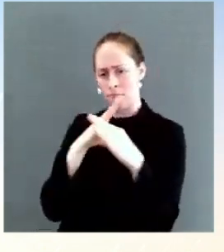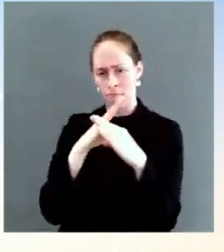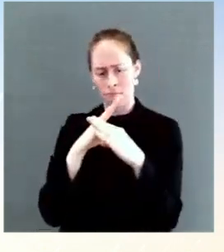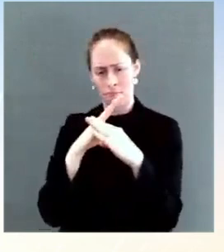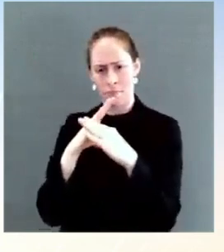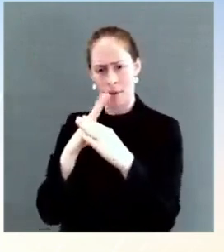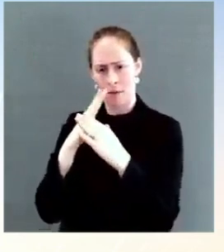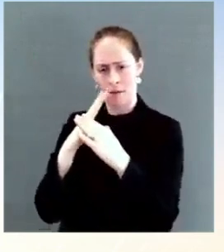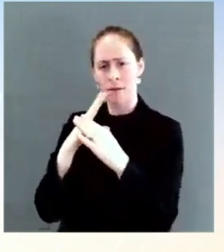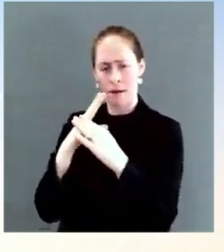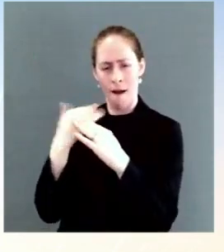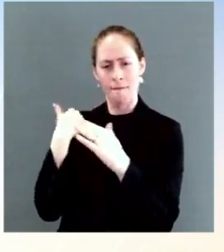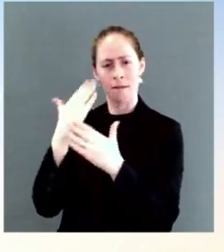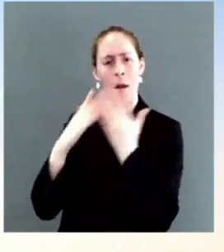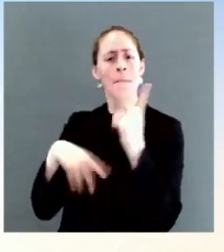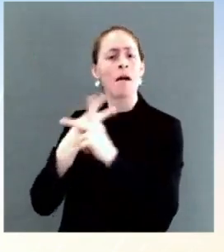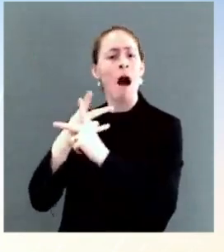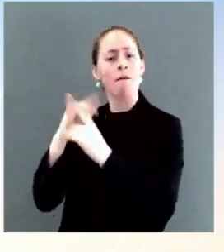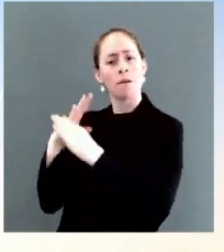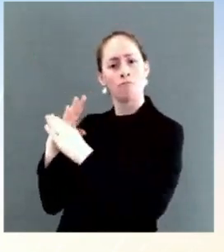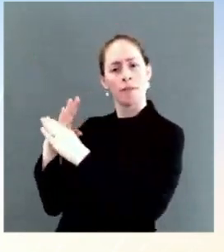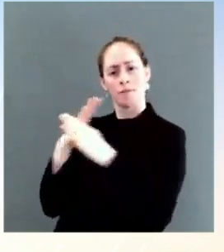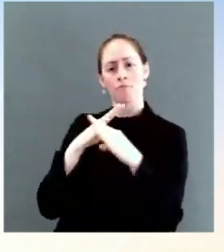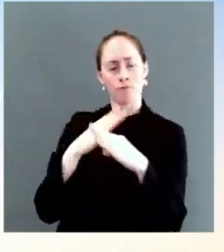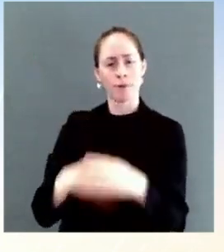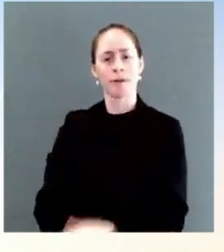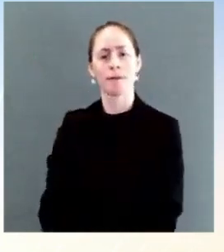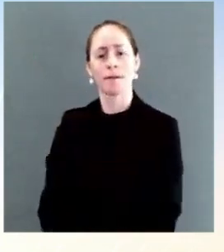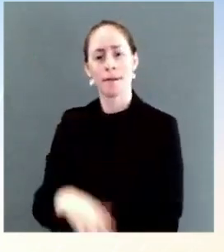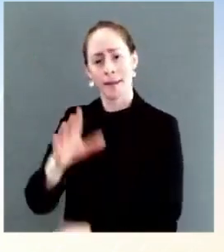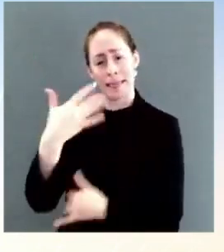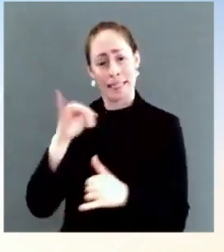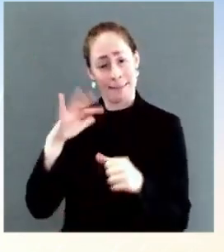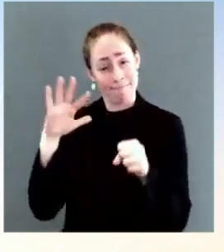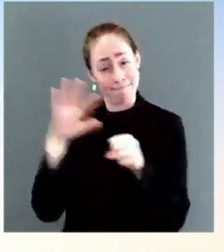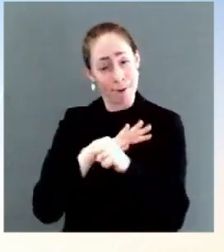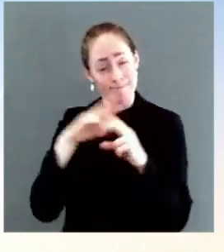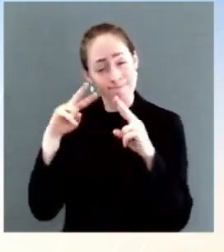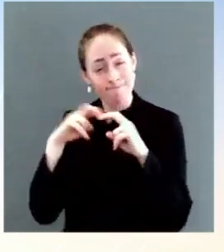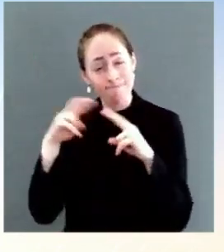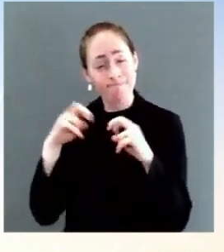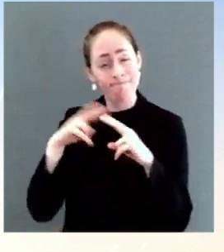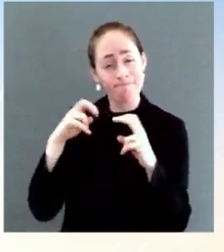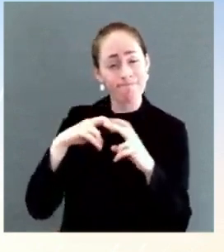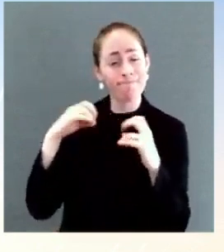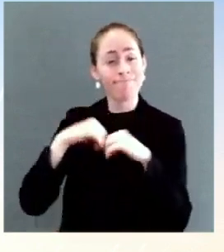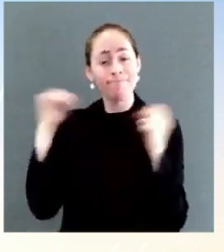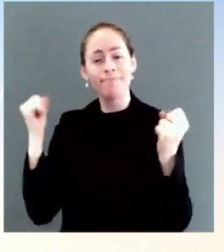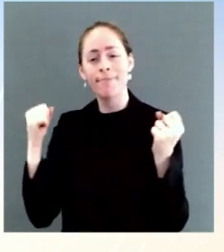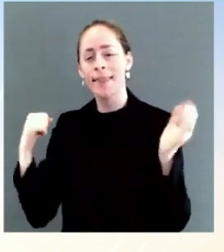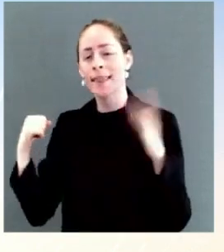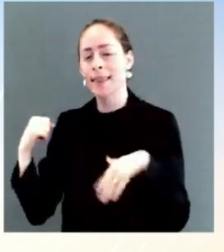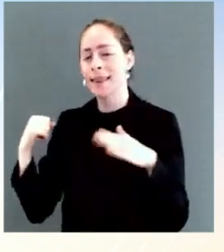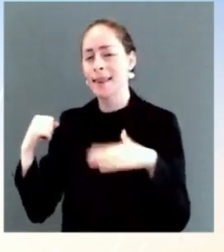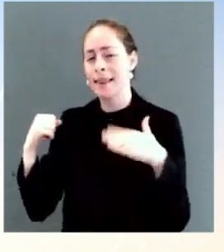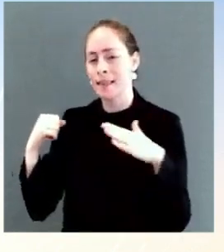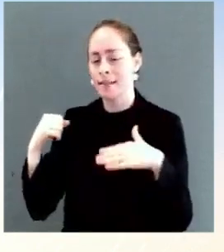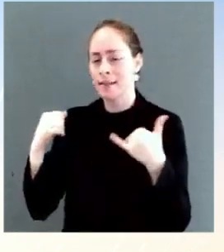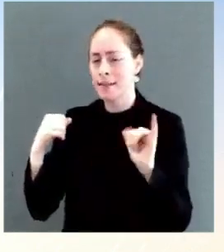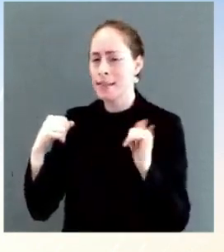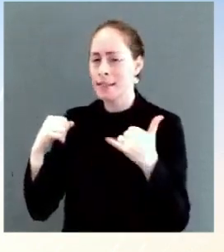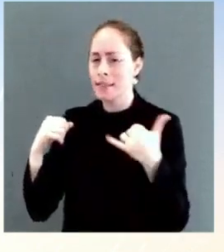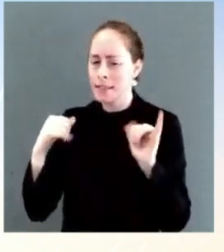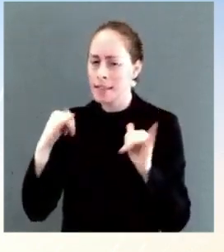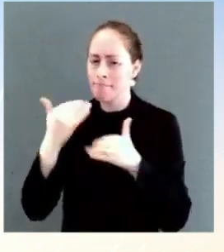have a lot of data on it, there's every reason to believe that that kind of increase that you get with the boost would be helpful, at least in preventing